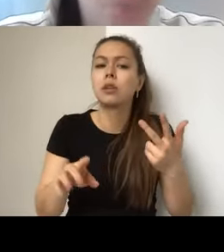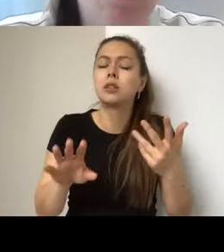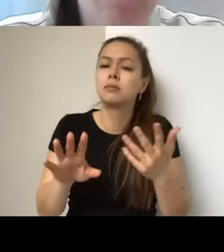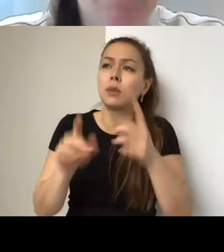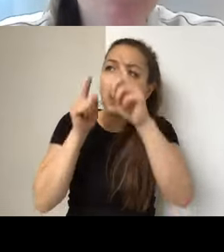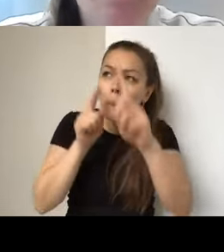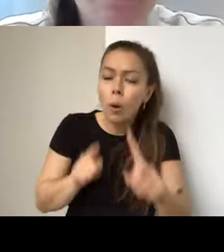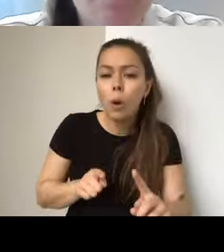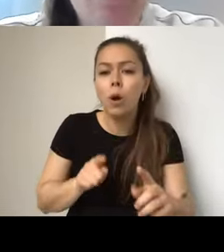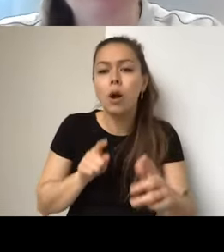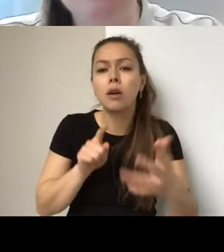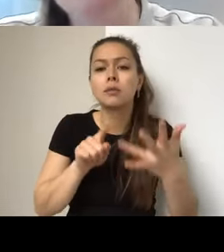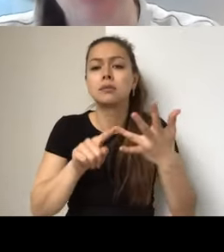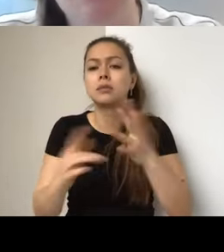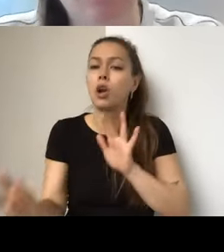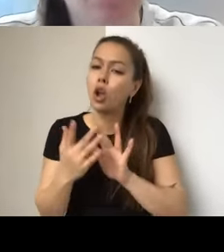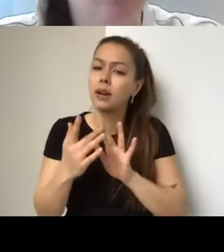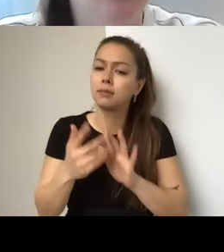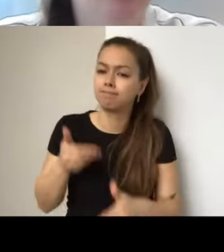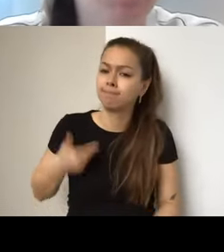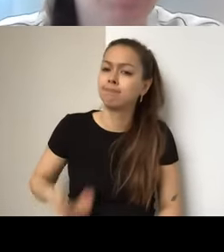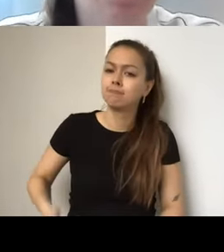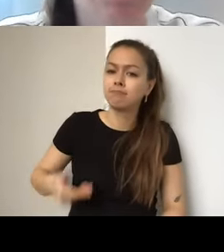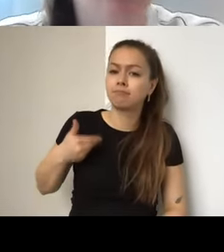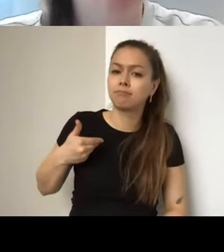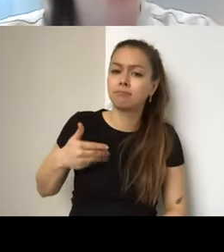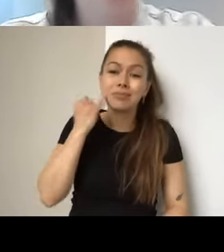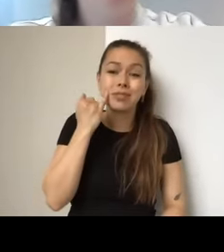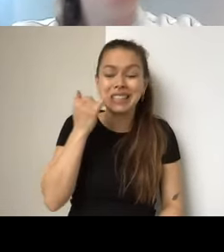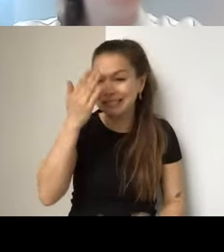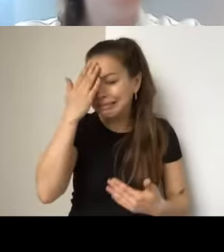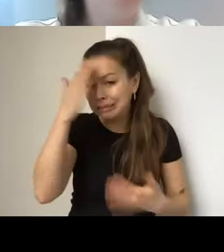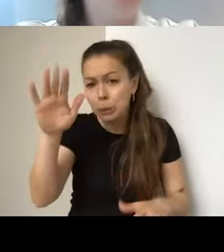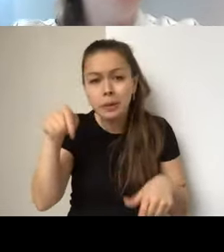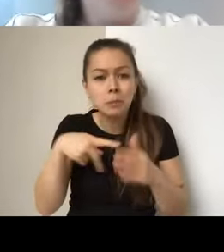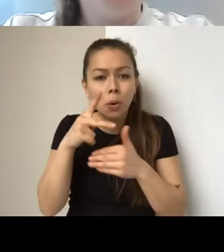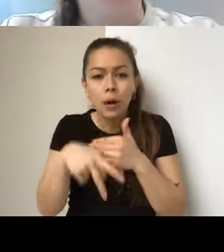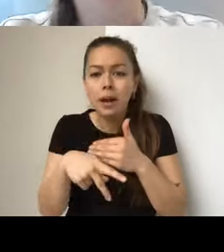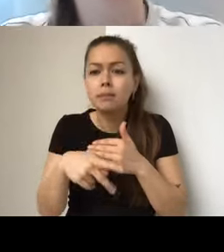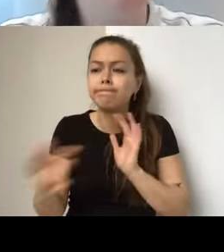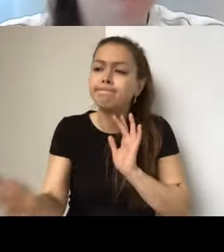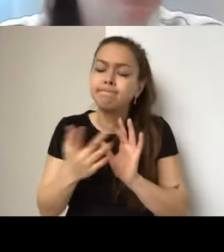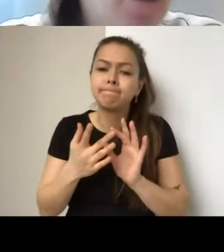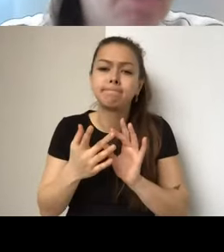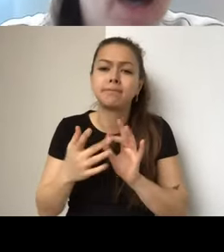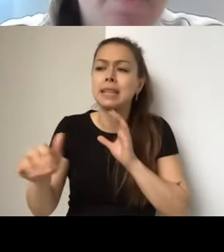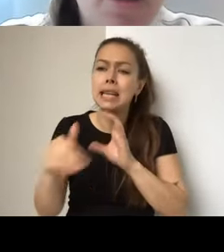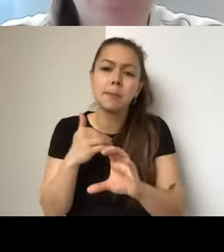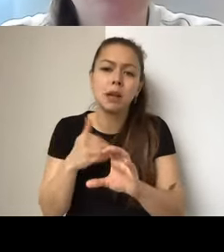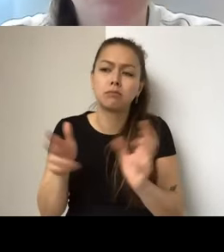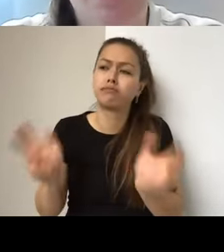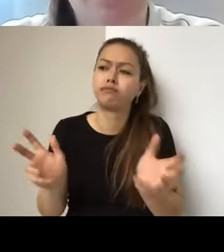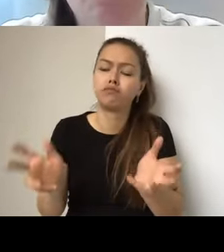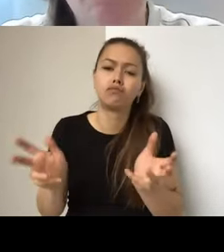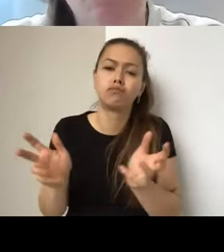with this program. Let's have a conversation. Send me an email. Let's talk about your idea. The deadline is coming up.